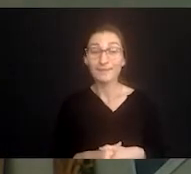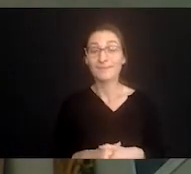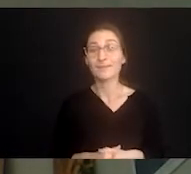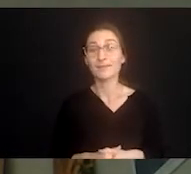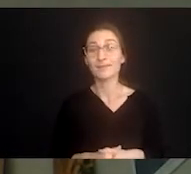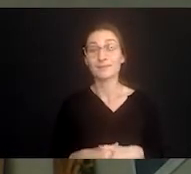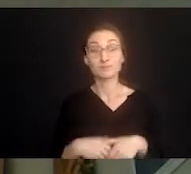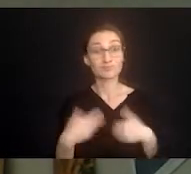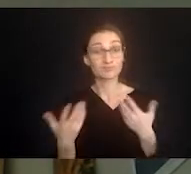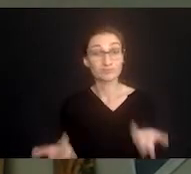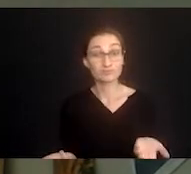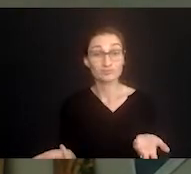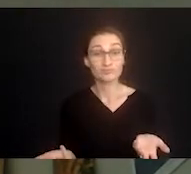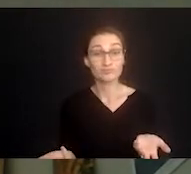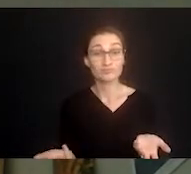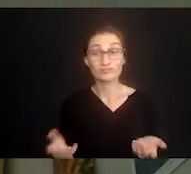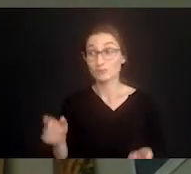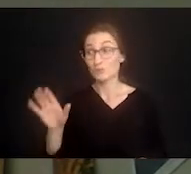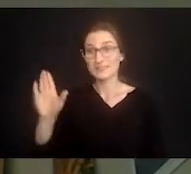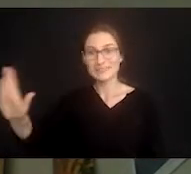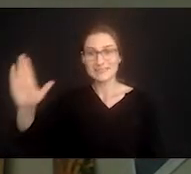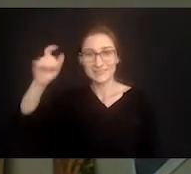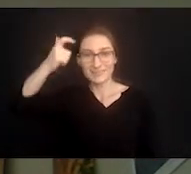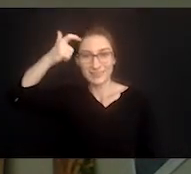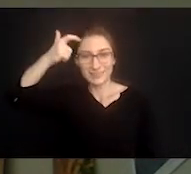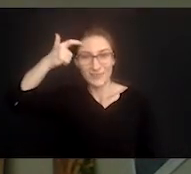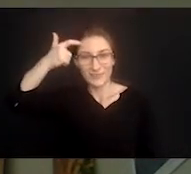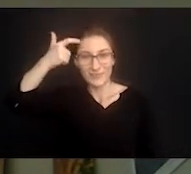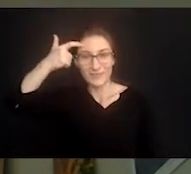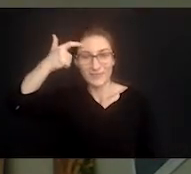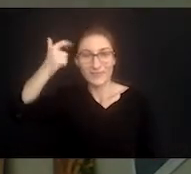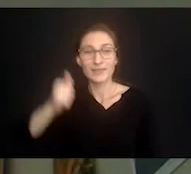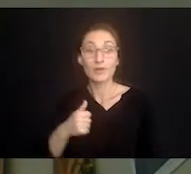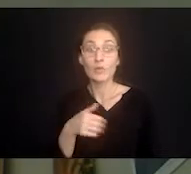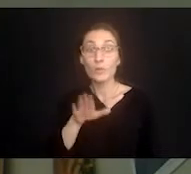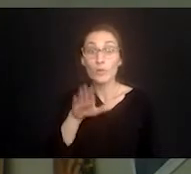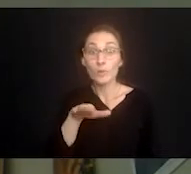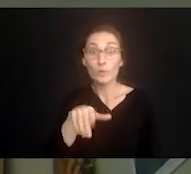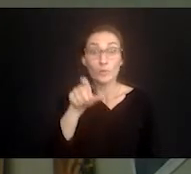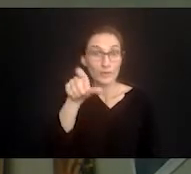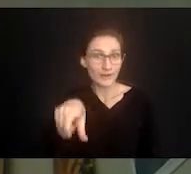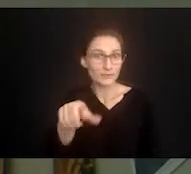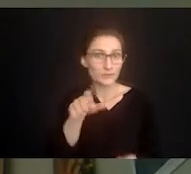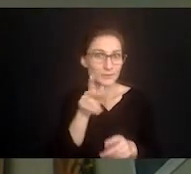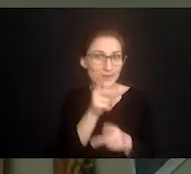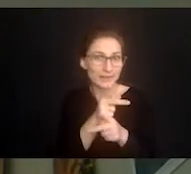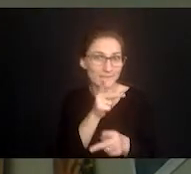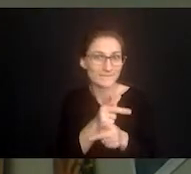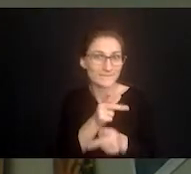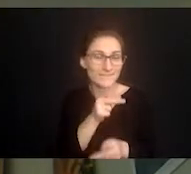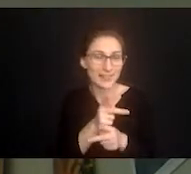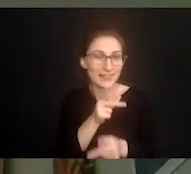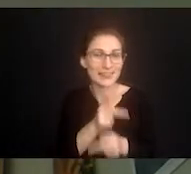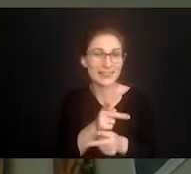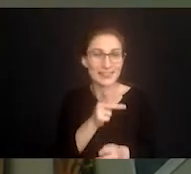hungry I could die. Well that's what Esau thought. We need to watch out when those things happen because